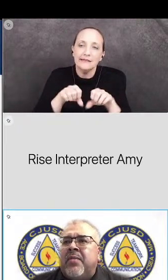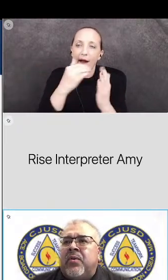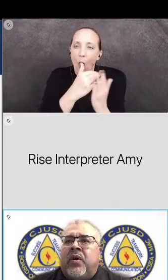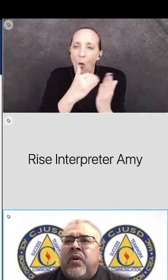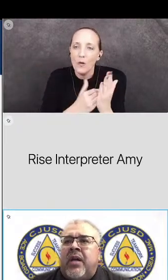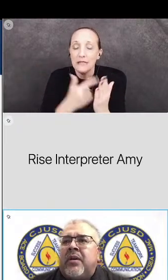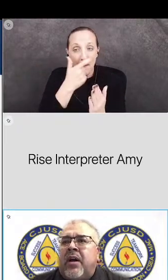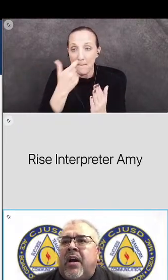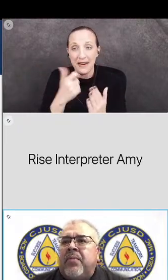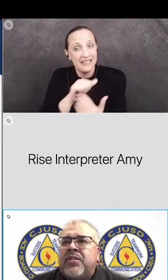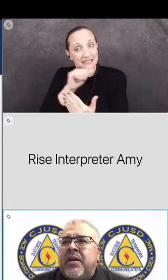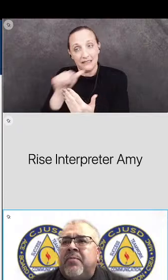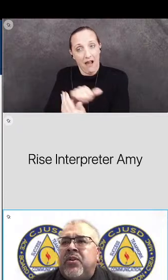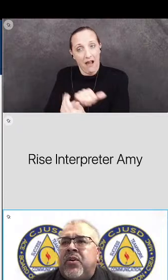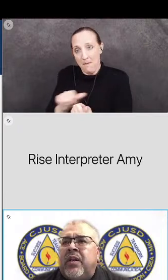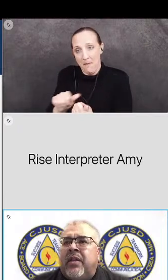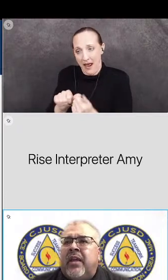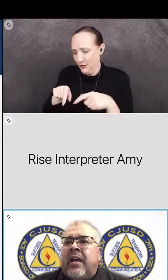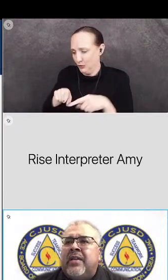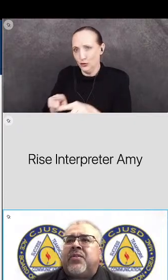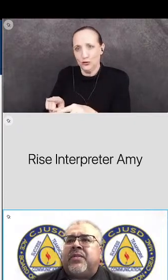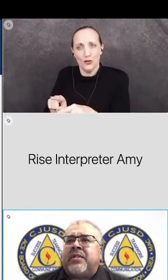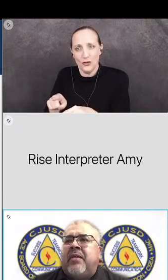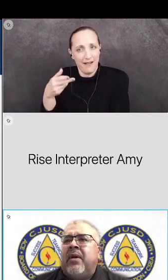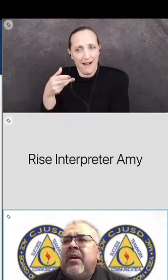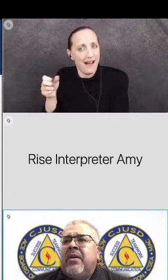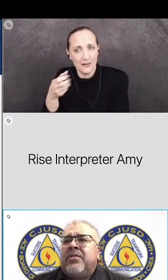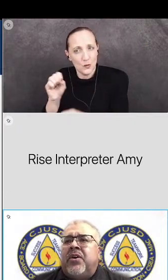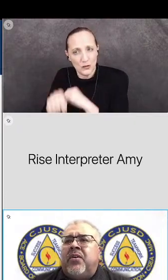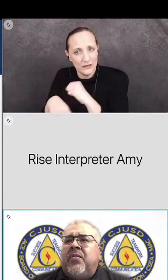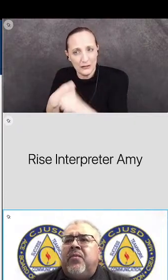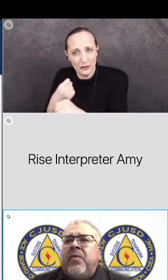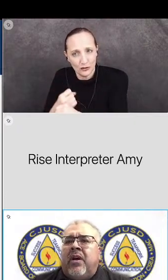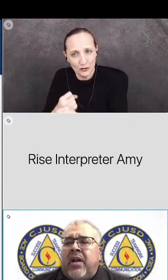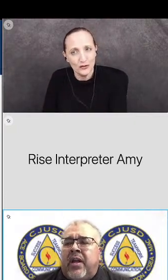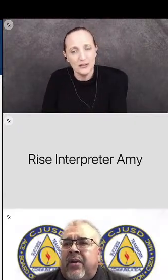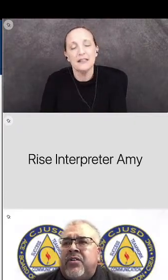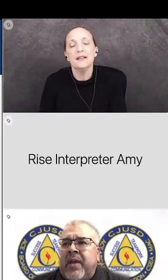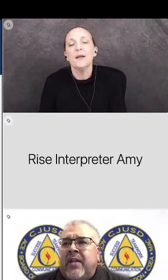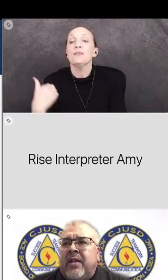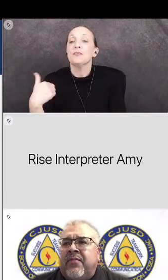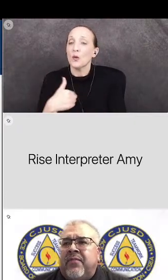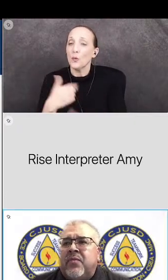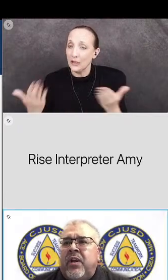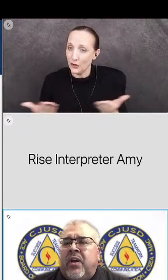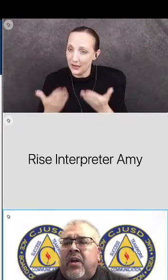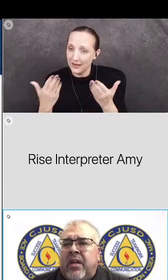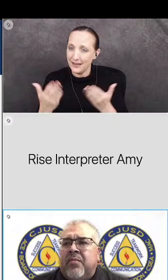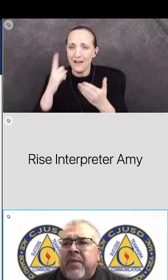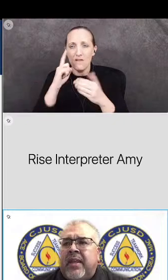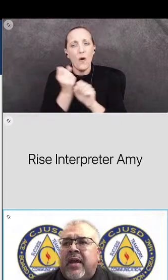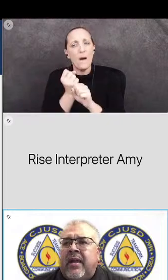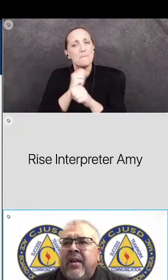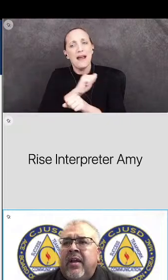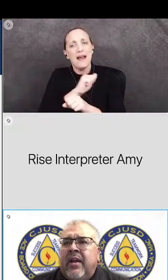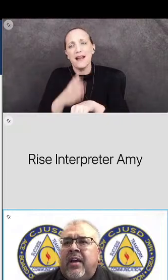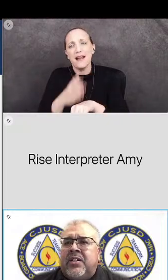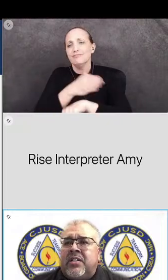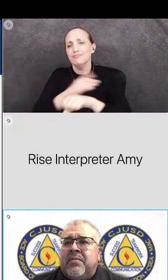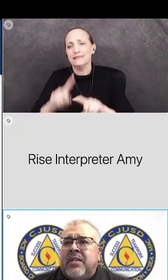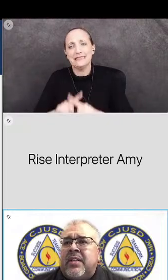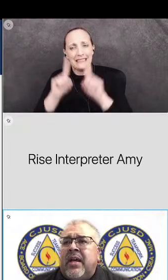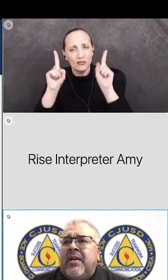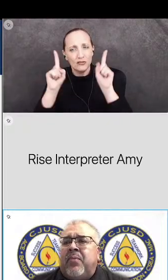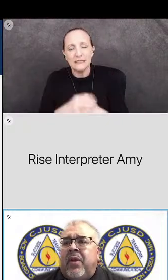they weren't able to accomplish them during the high school time so we are here to make a difference we are here to make that